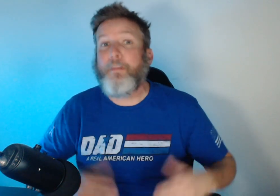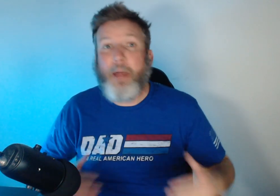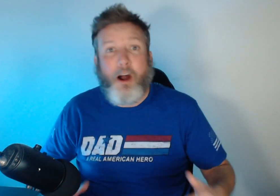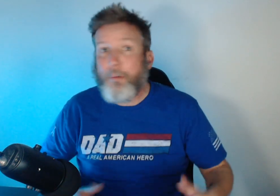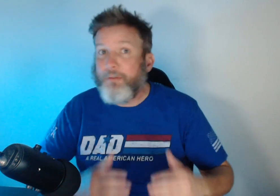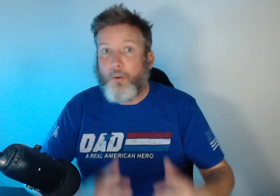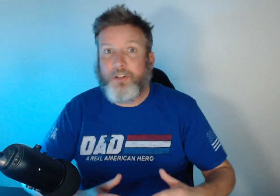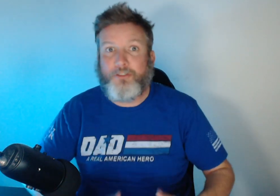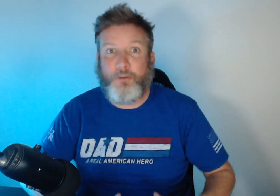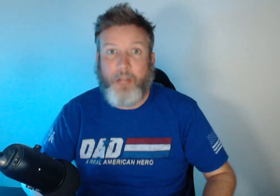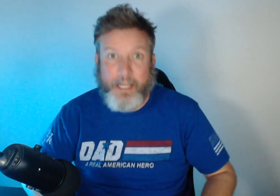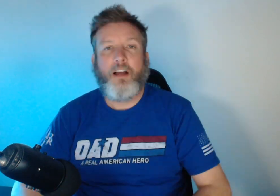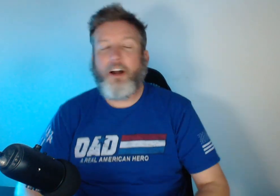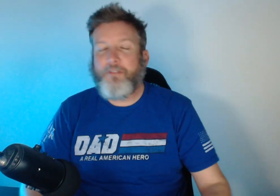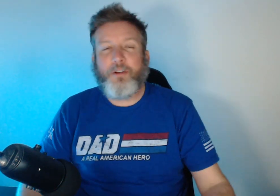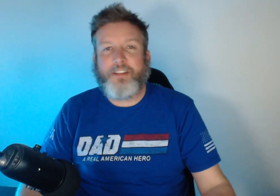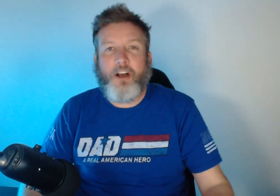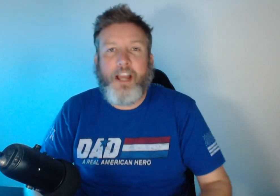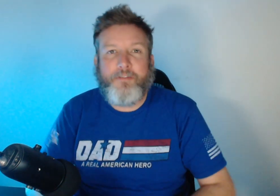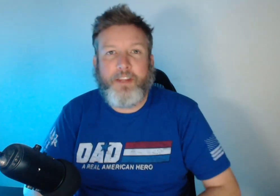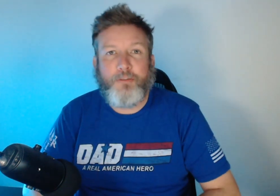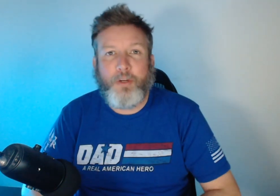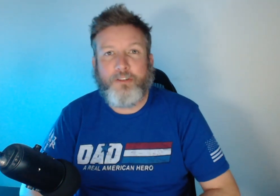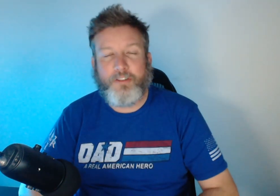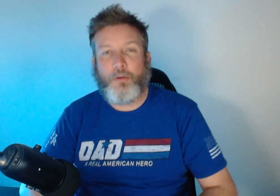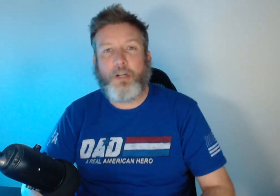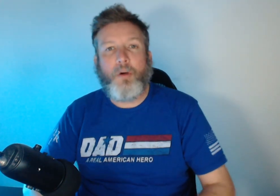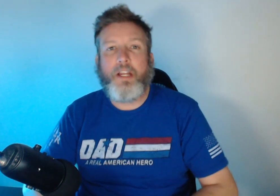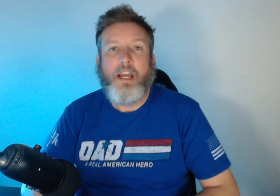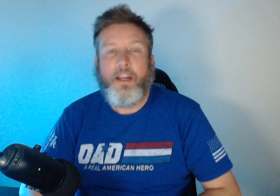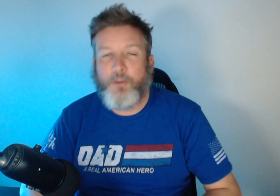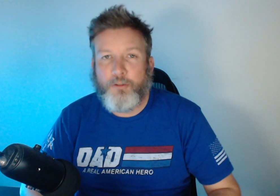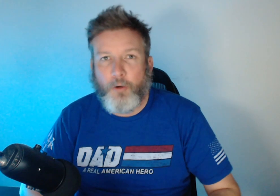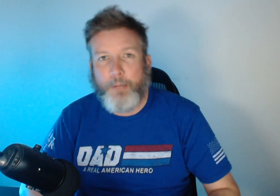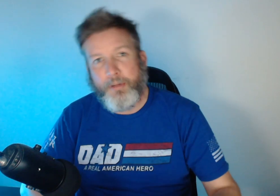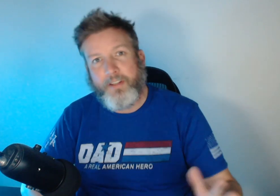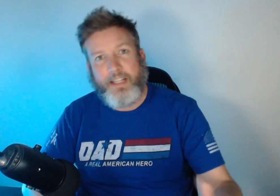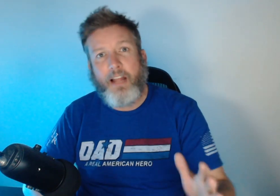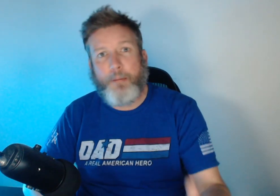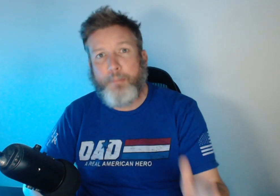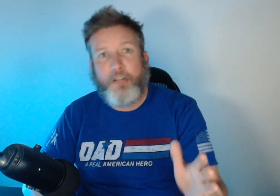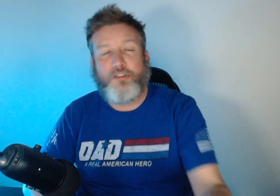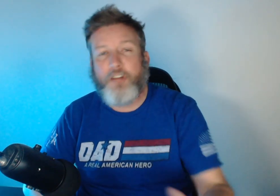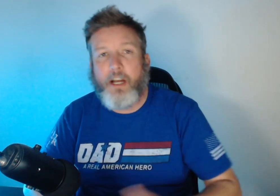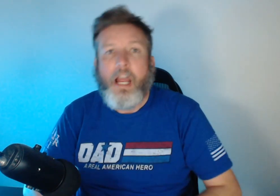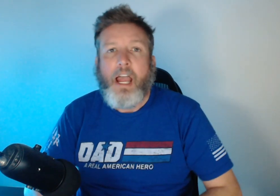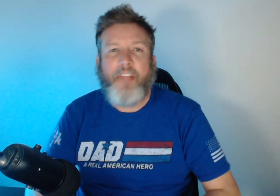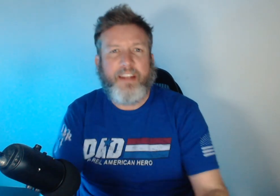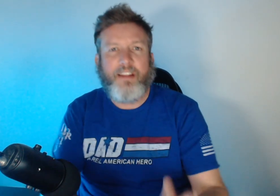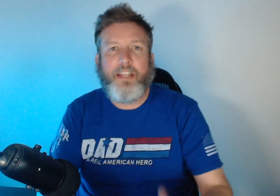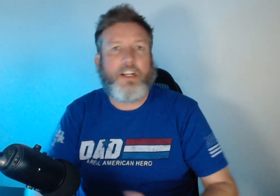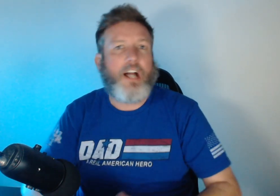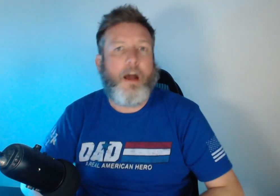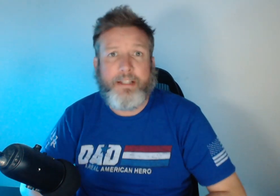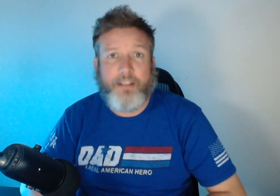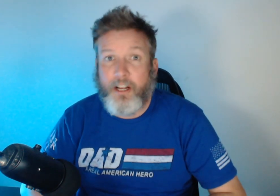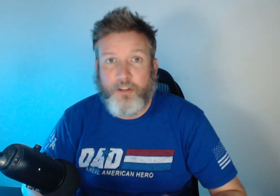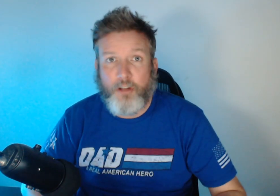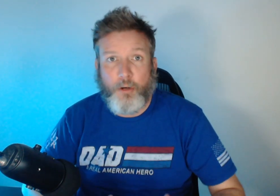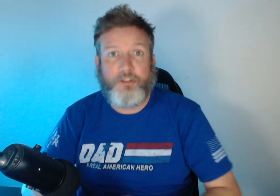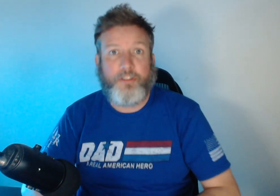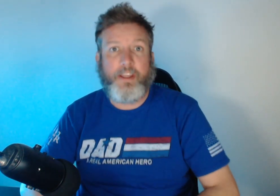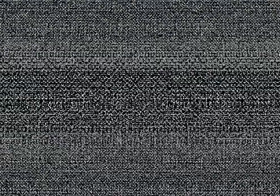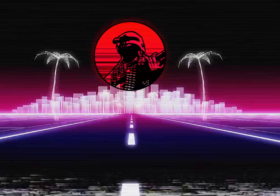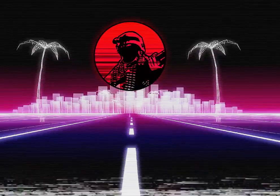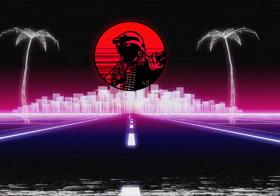people out of power before it's too late. All right, folks, that's all I have for this one. Just a quick one. If you enjoyed it, please hit that like button, share, and then leave a comment to let